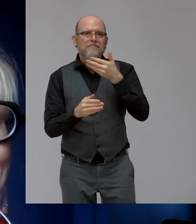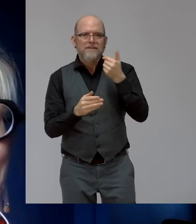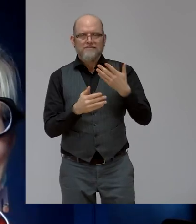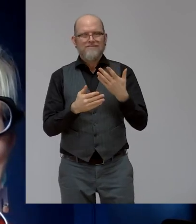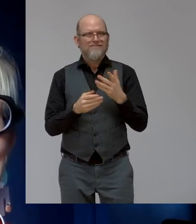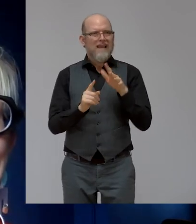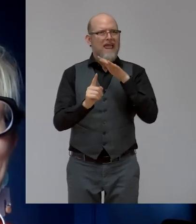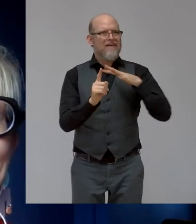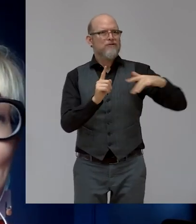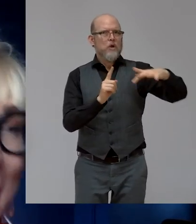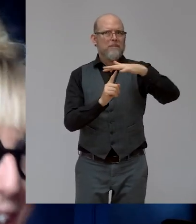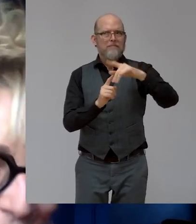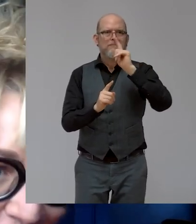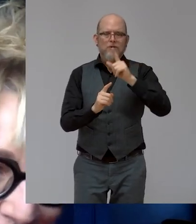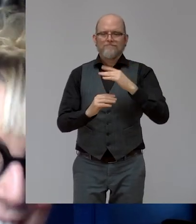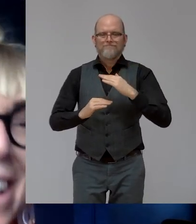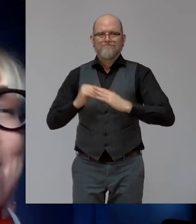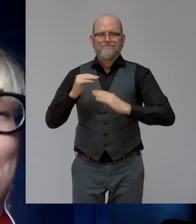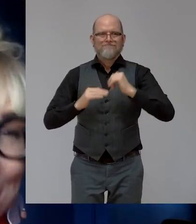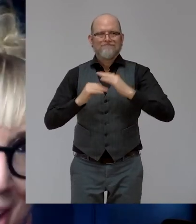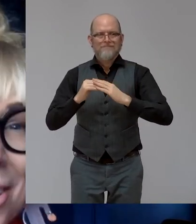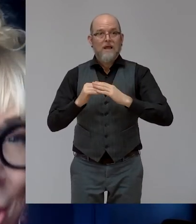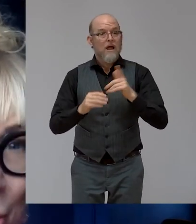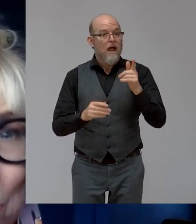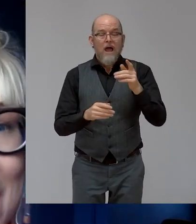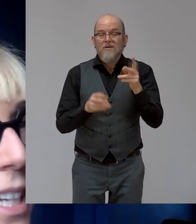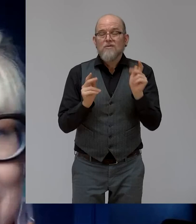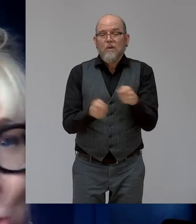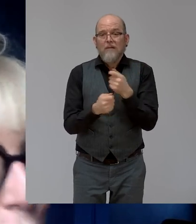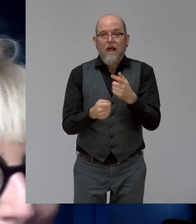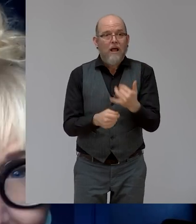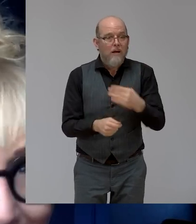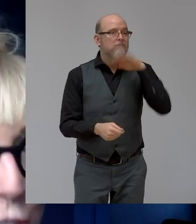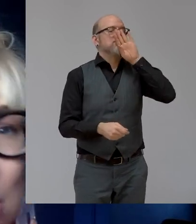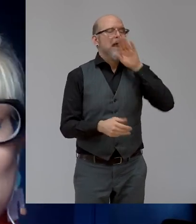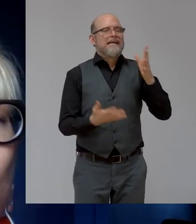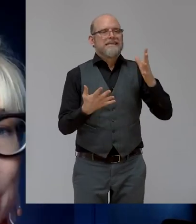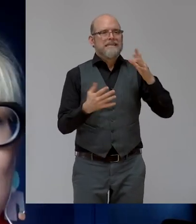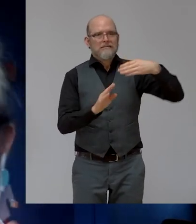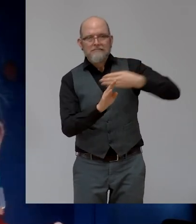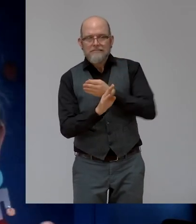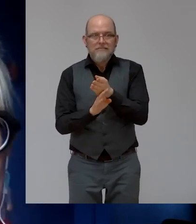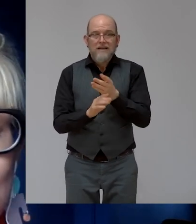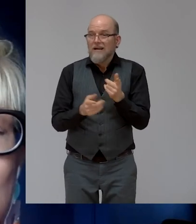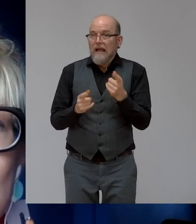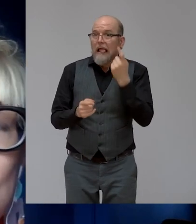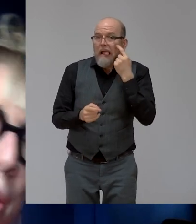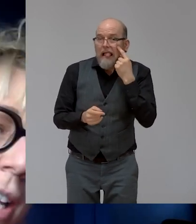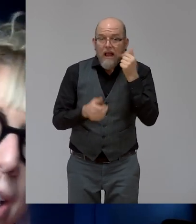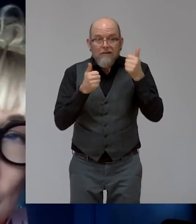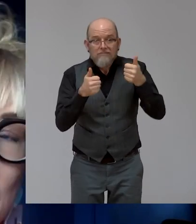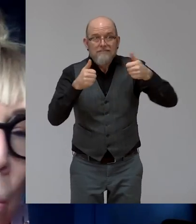of the failure, because that's how because at least that's trying. Do you know what mean? Rather than just kind of